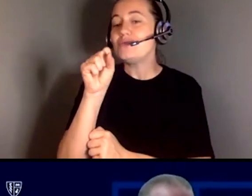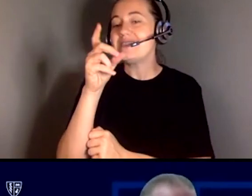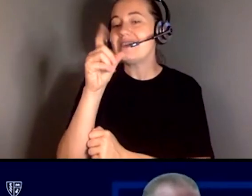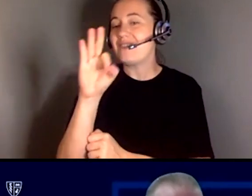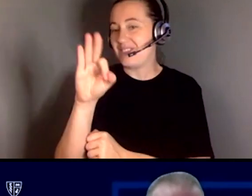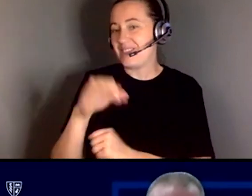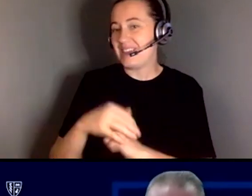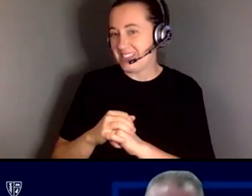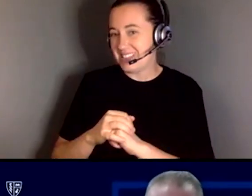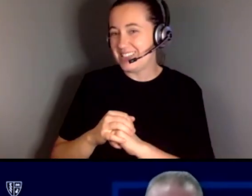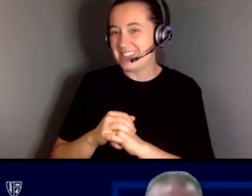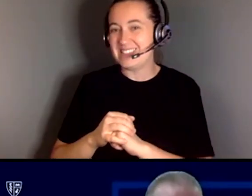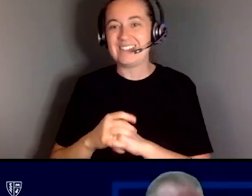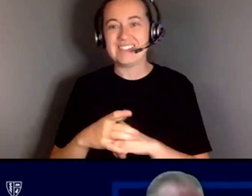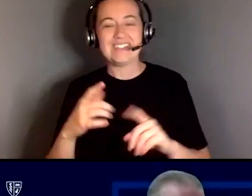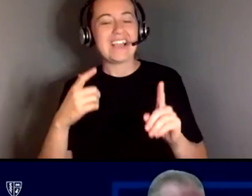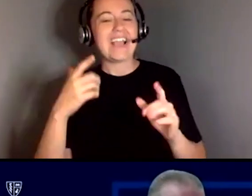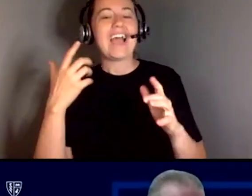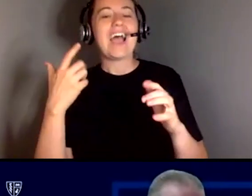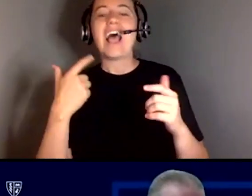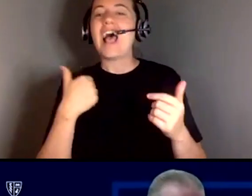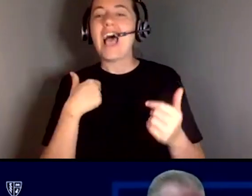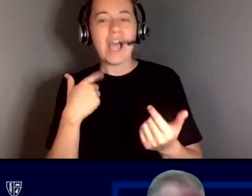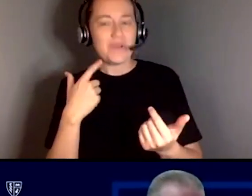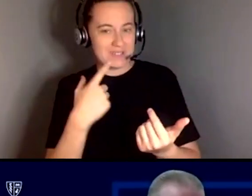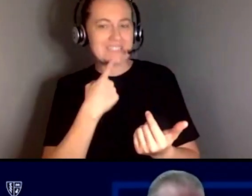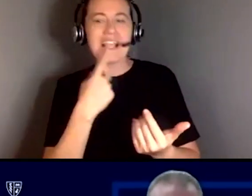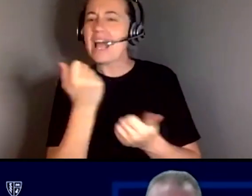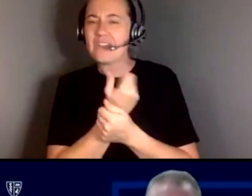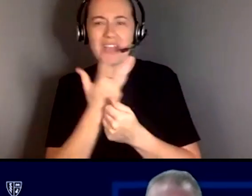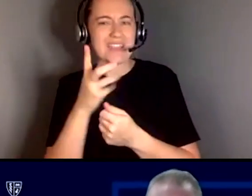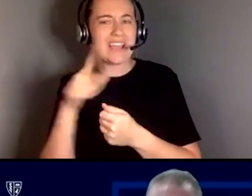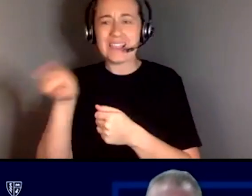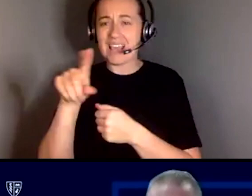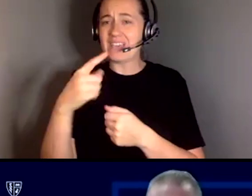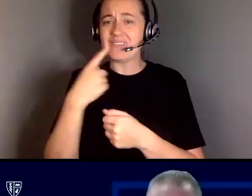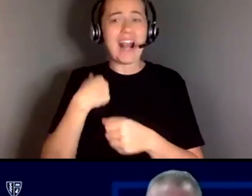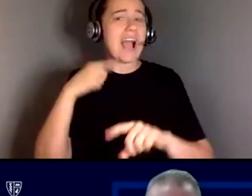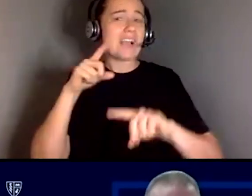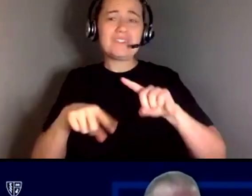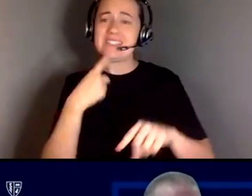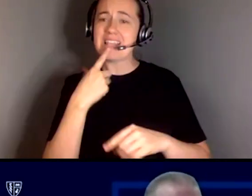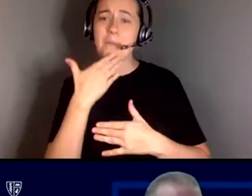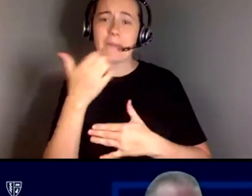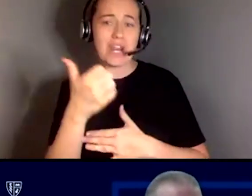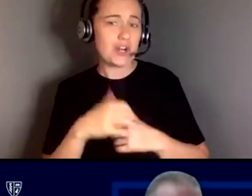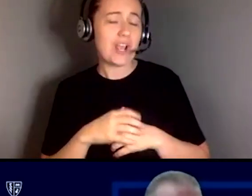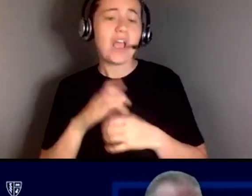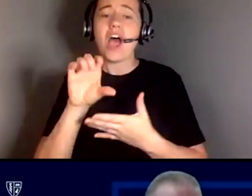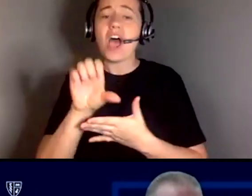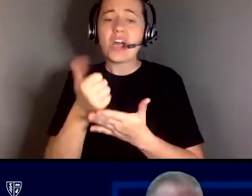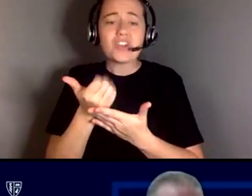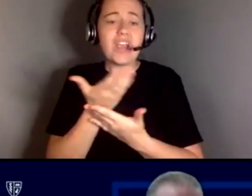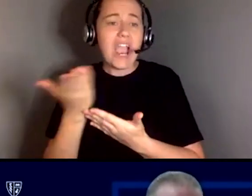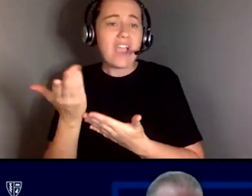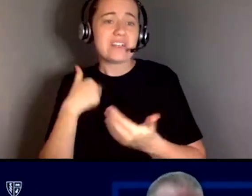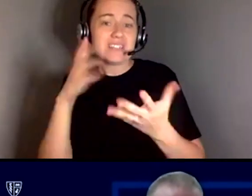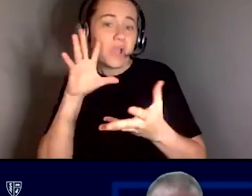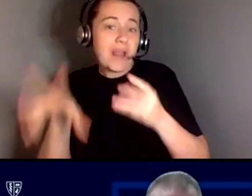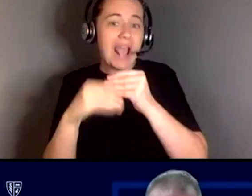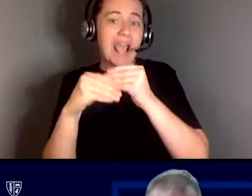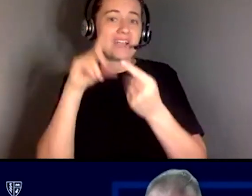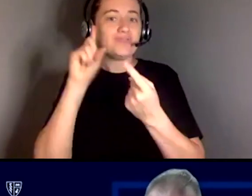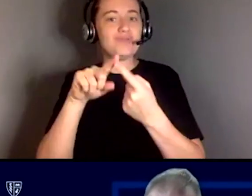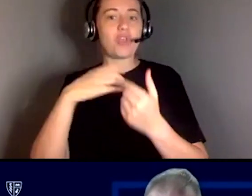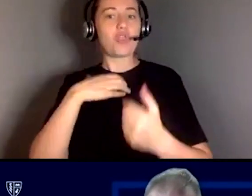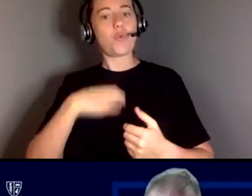I echo everything that my colleague said. I personally could not have said it better. Just a couple of other areas that I would add to the wish list, um,